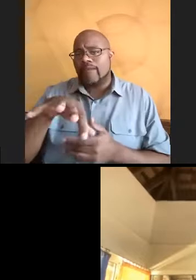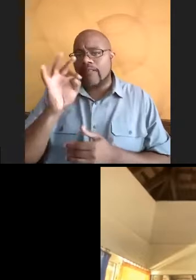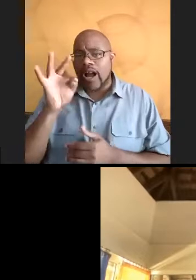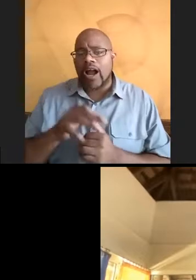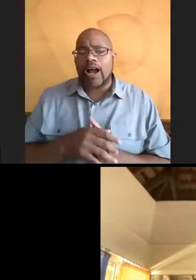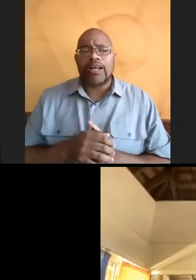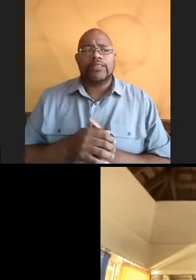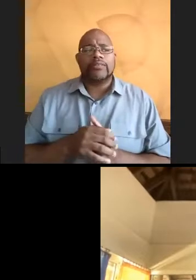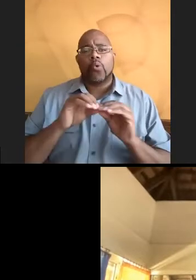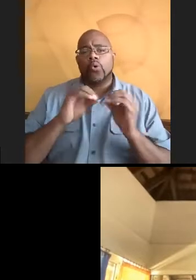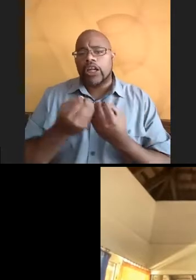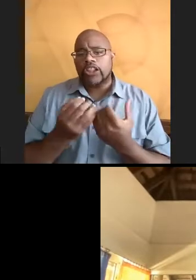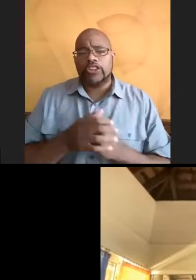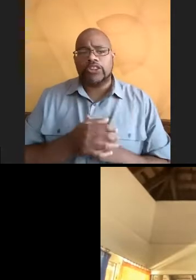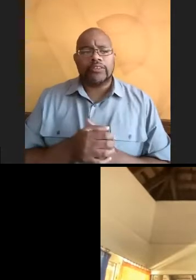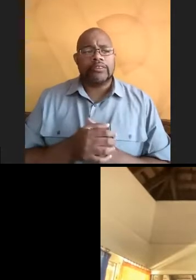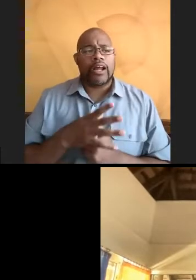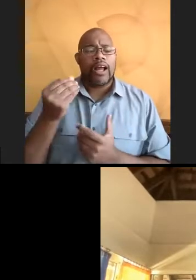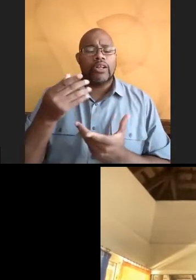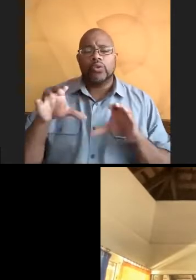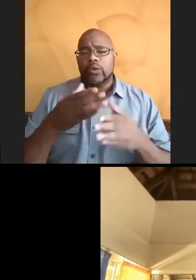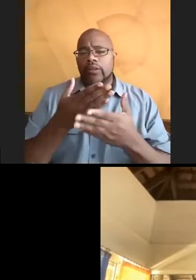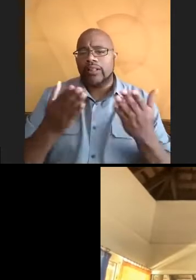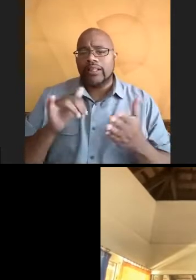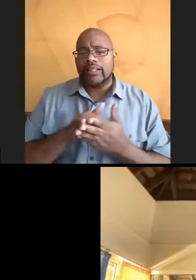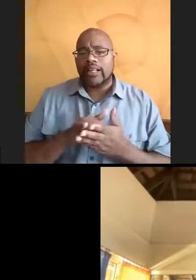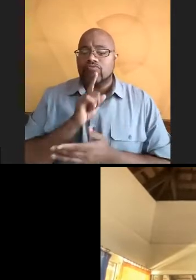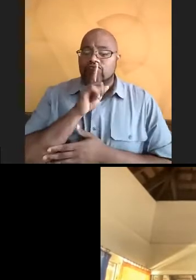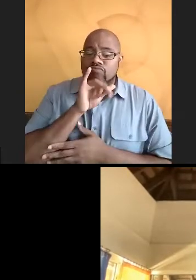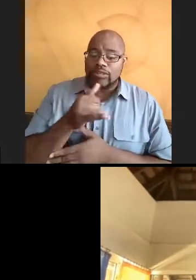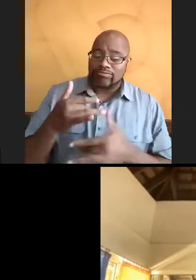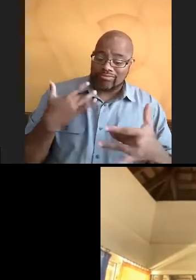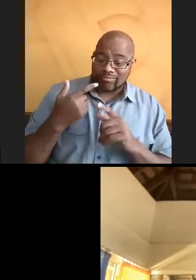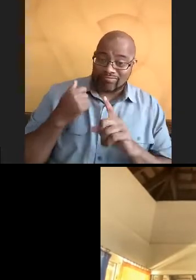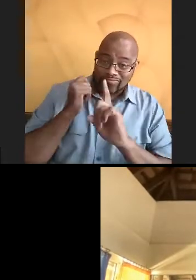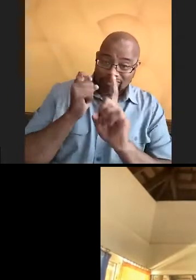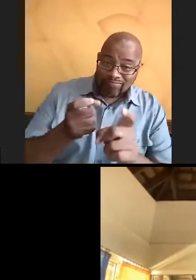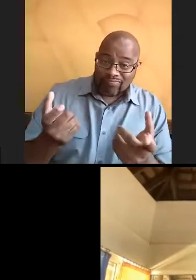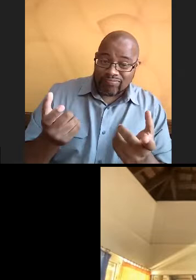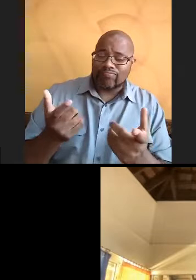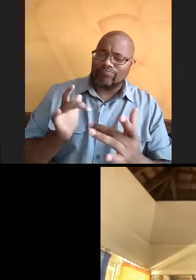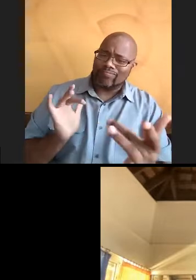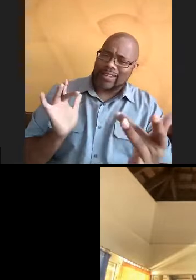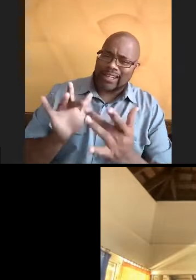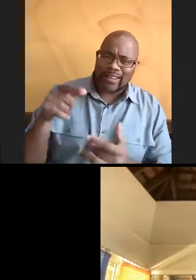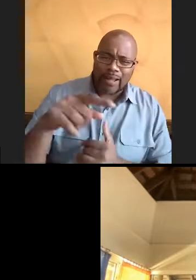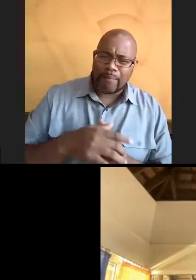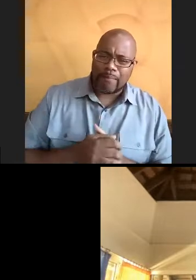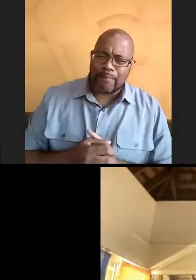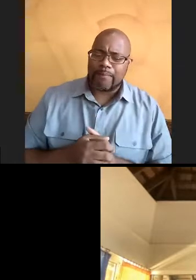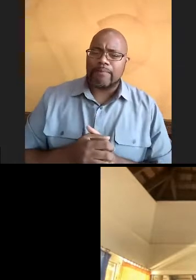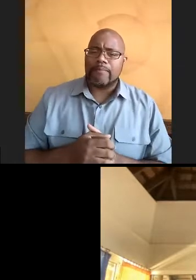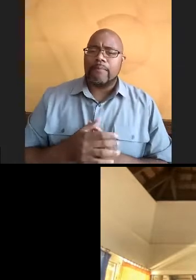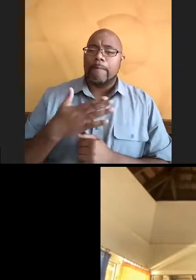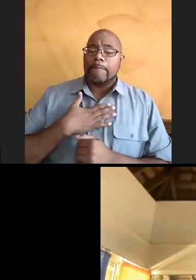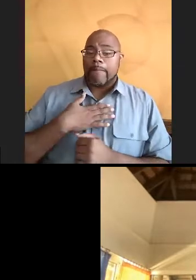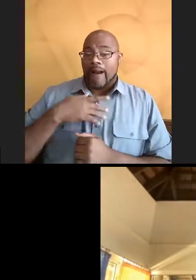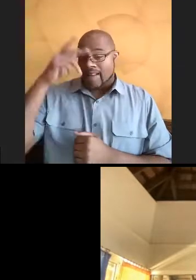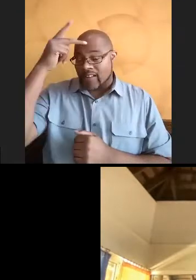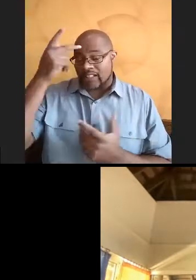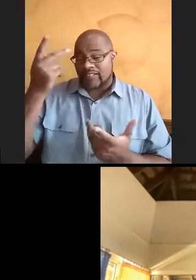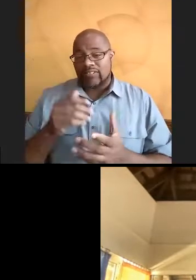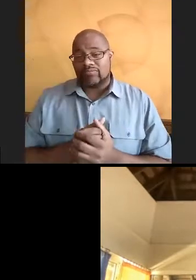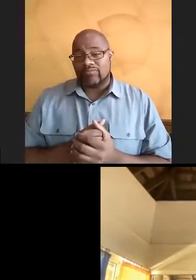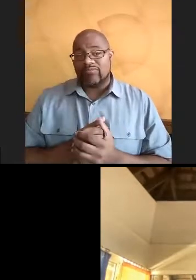an organization and they're doing things that really excite you, reach out to them. I mean, my philosophy on it is